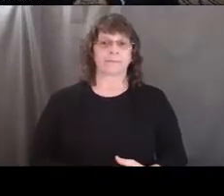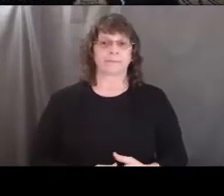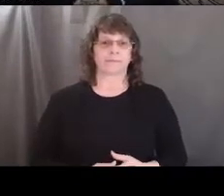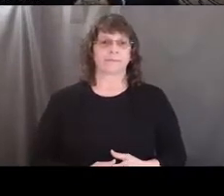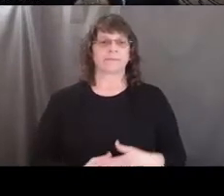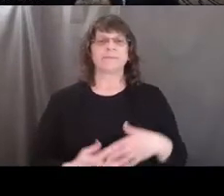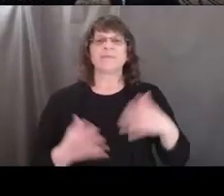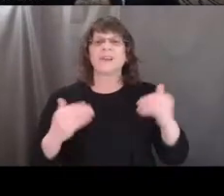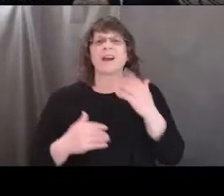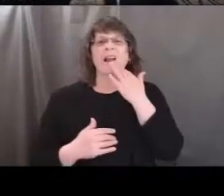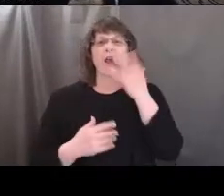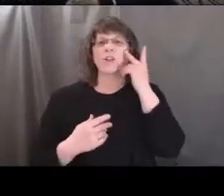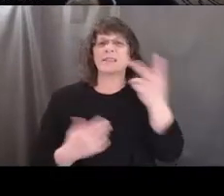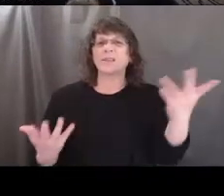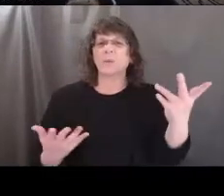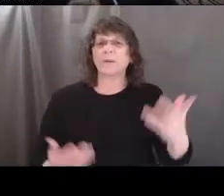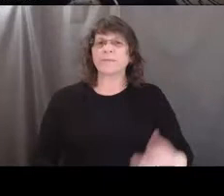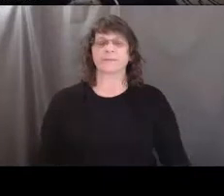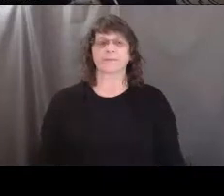What colors do you see?